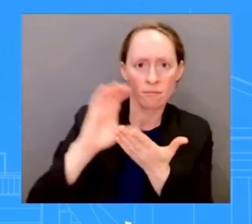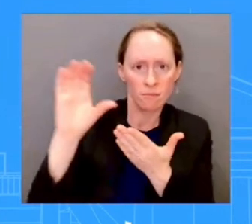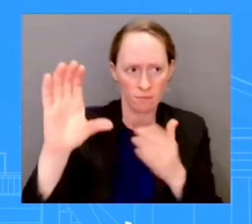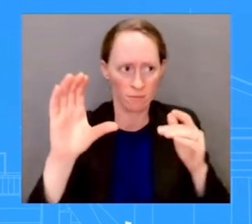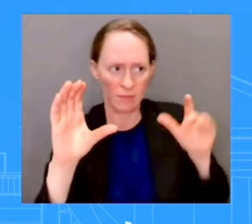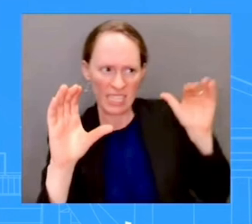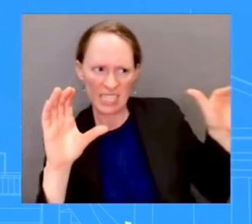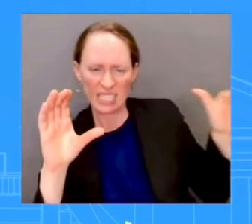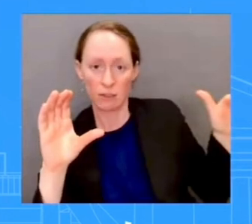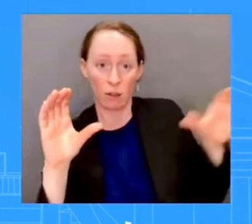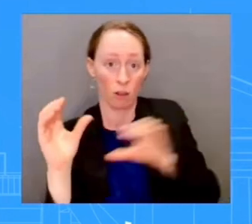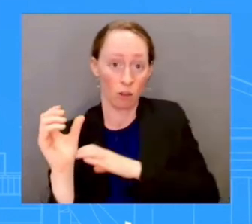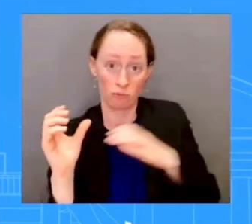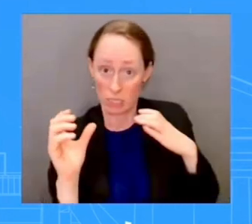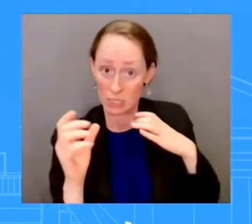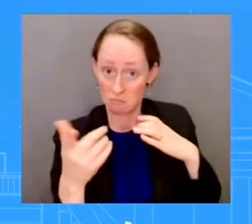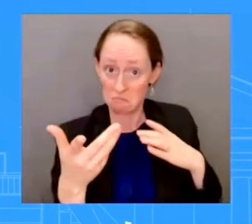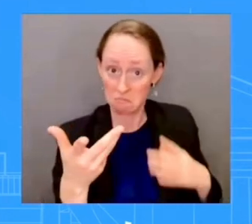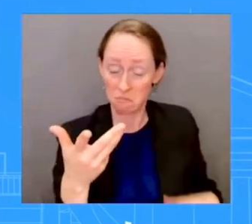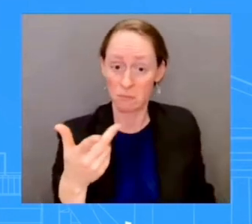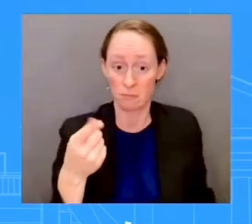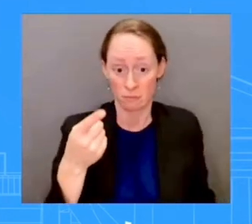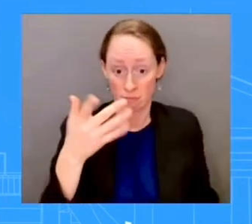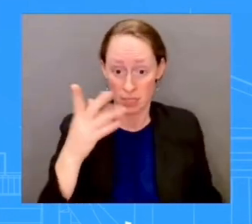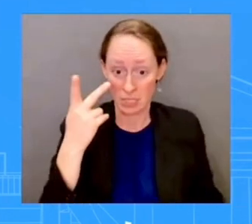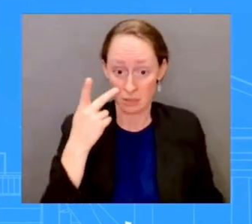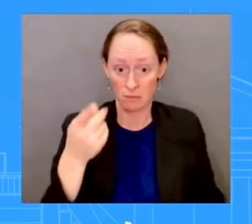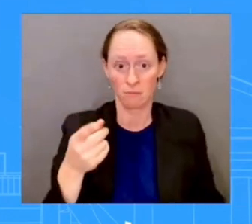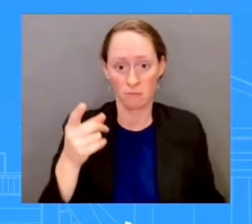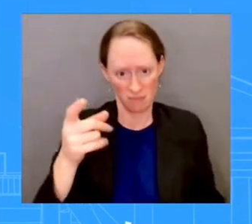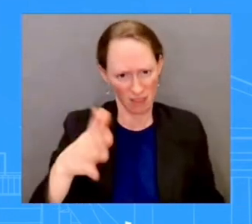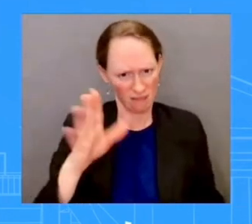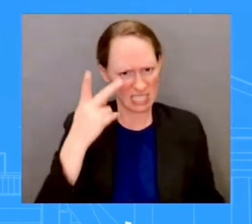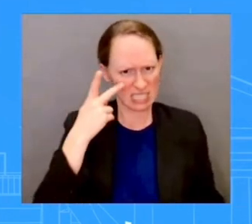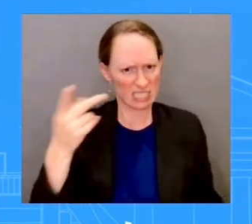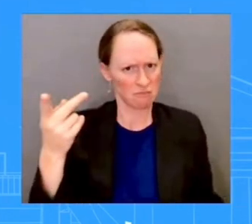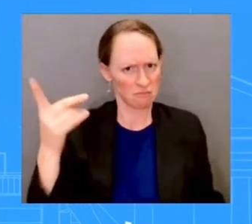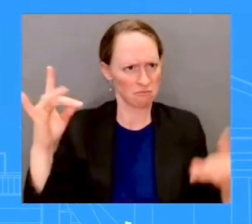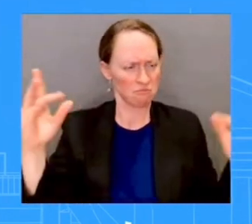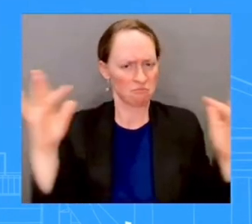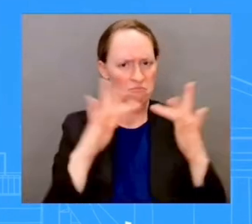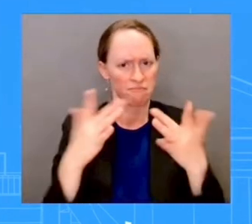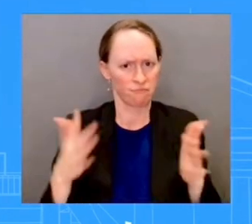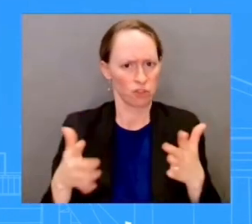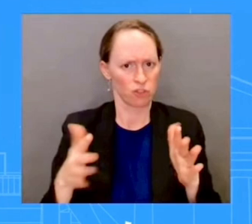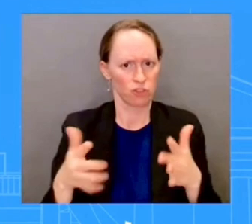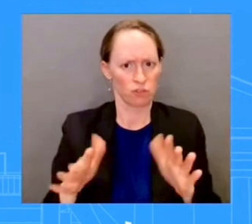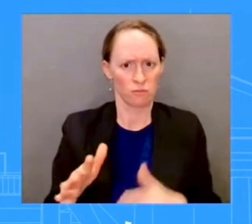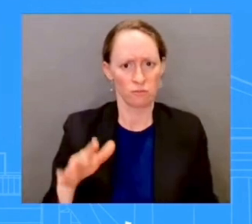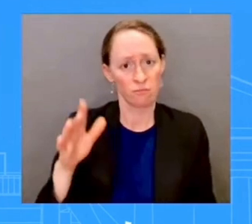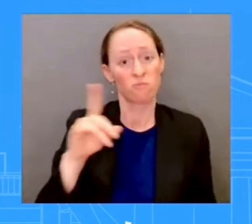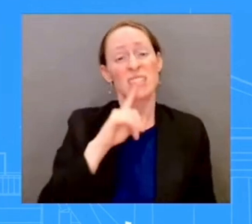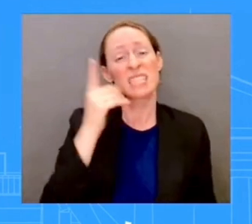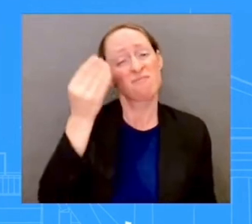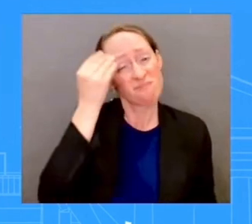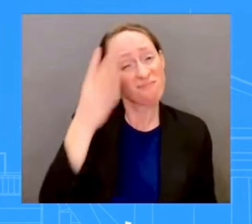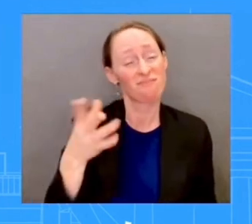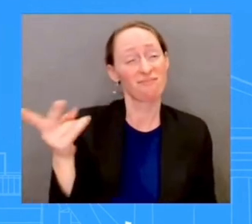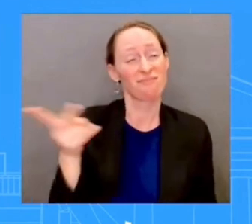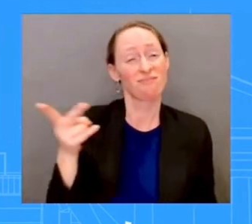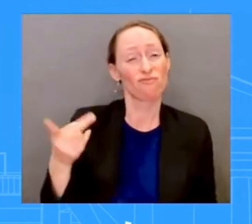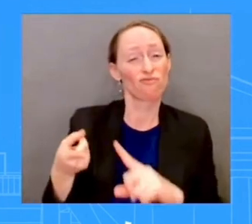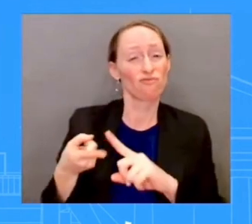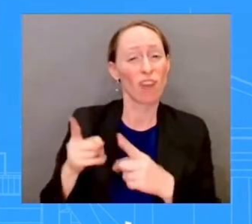he's an old friend. And while they may have disagreements, they try to find ways to work together. The president